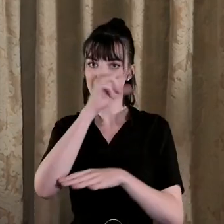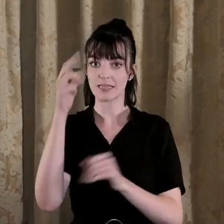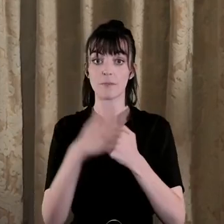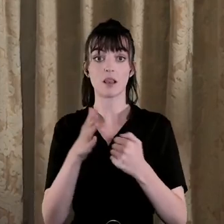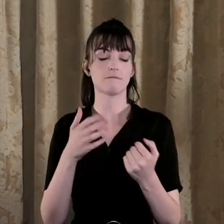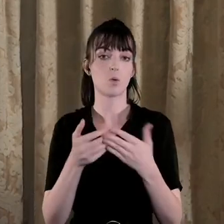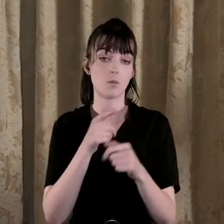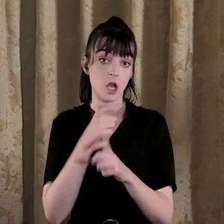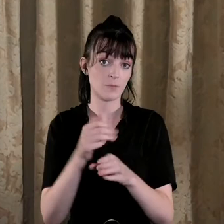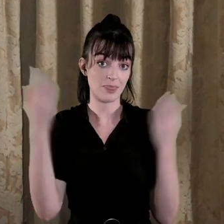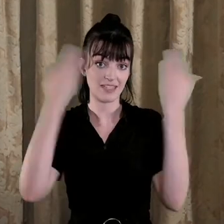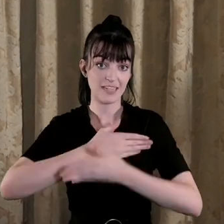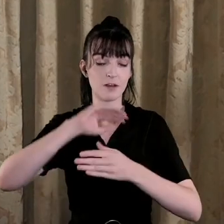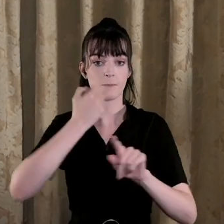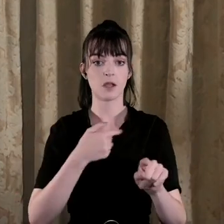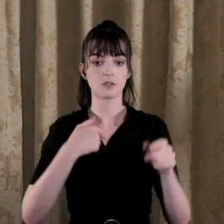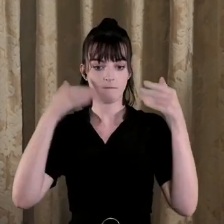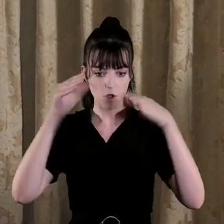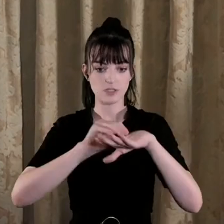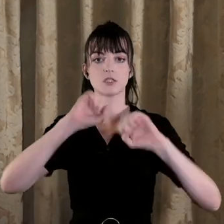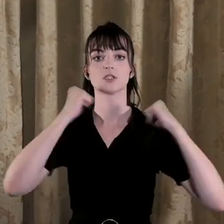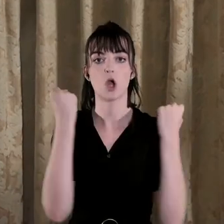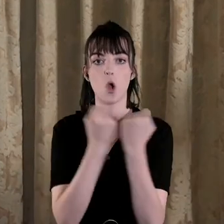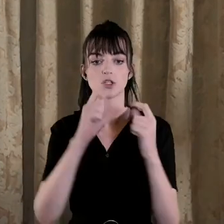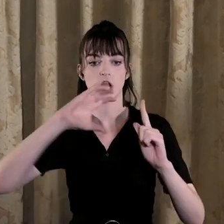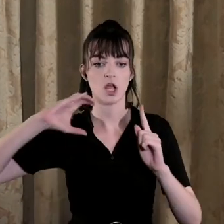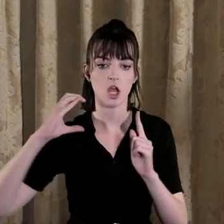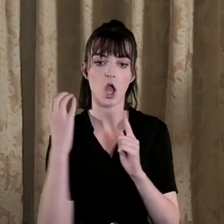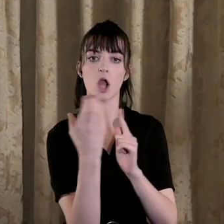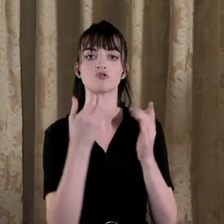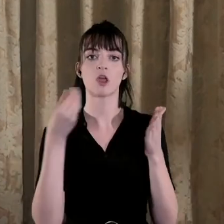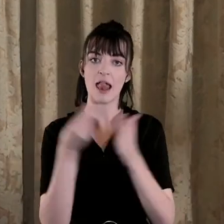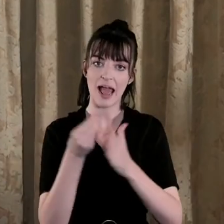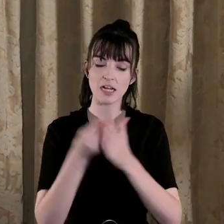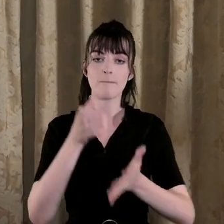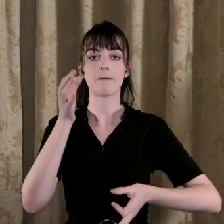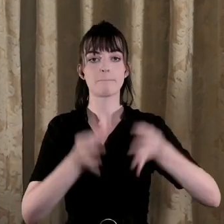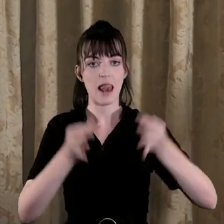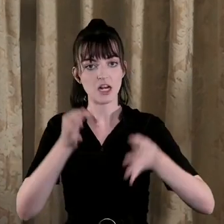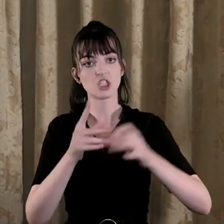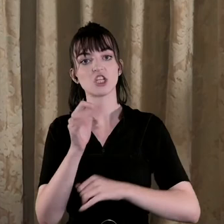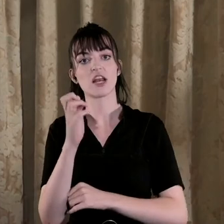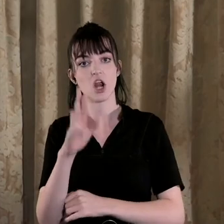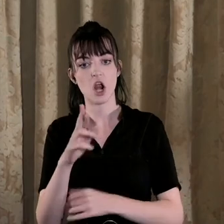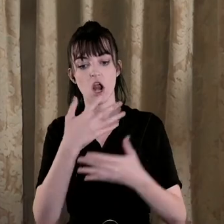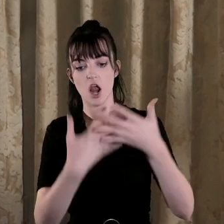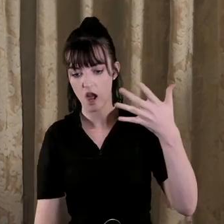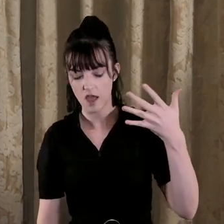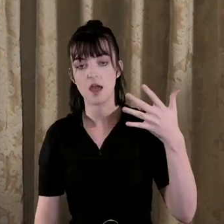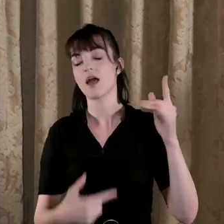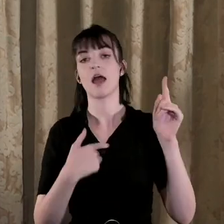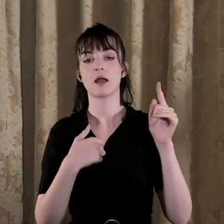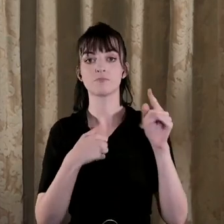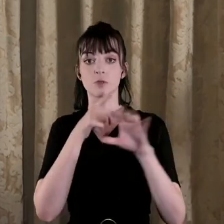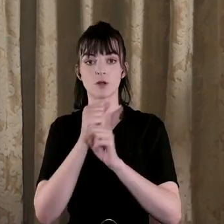this evening because it's looking at the social the cultural the economic the political the gender and so on and it's view of Ireland and